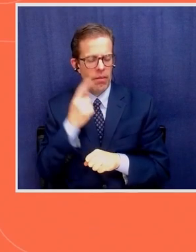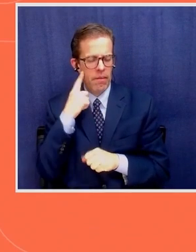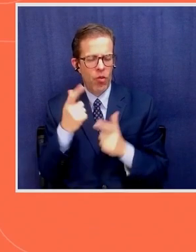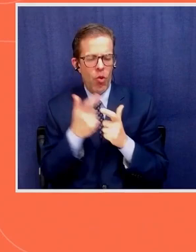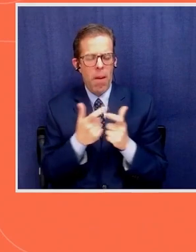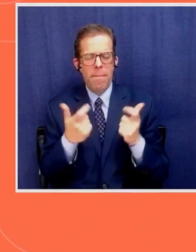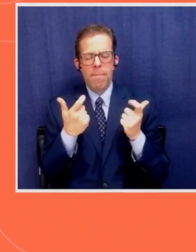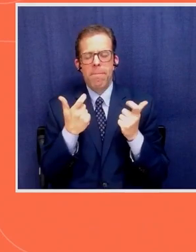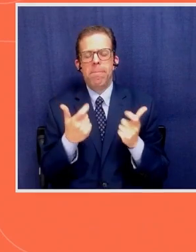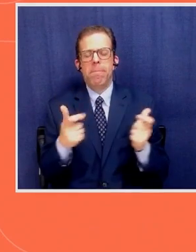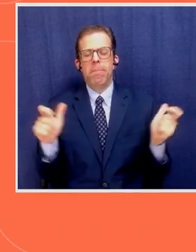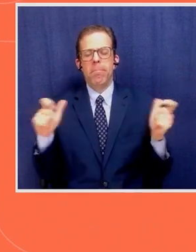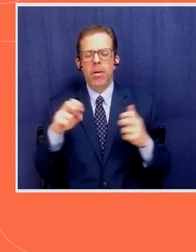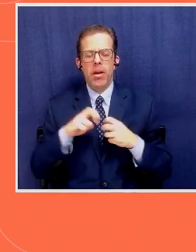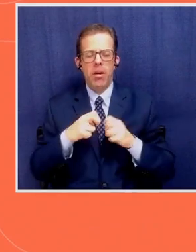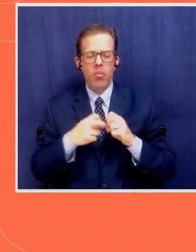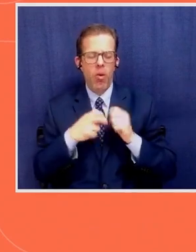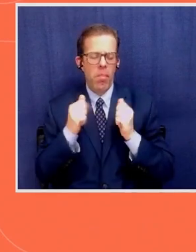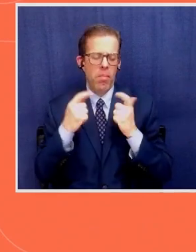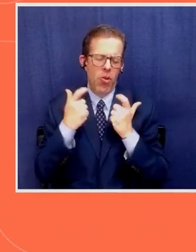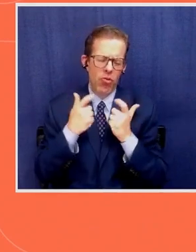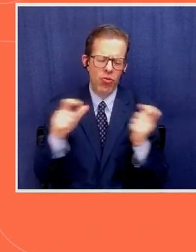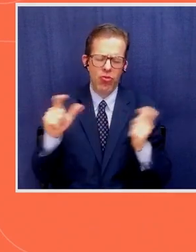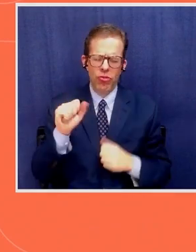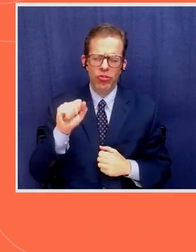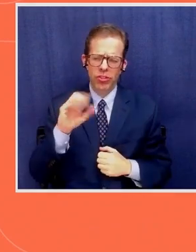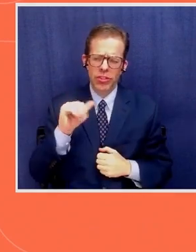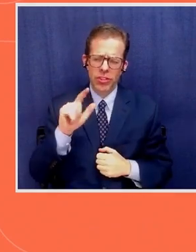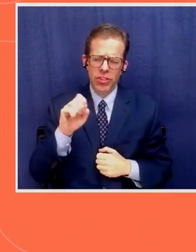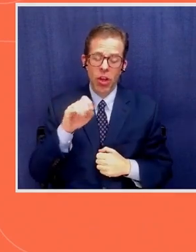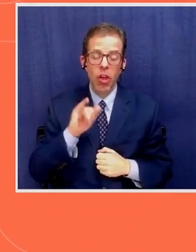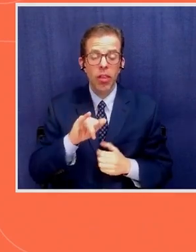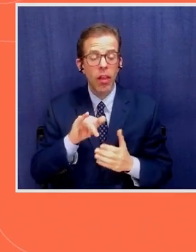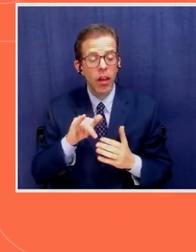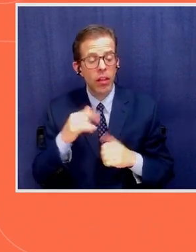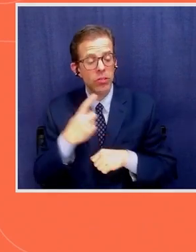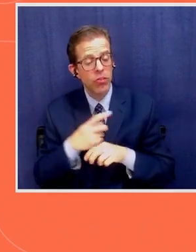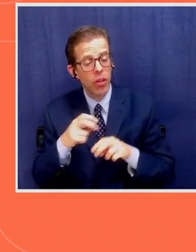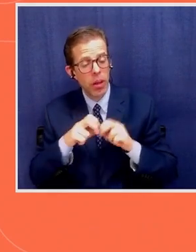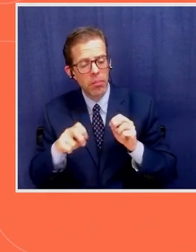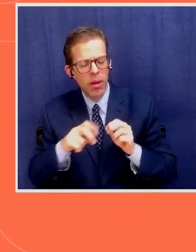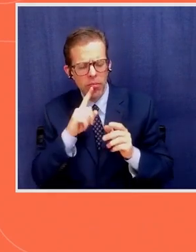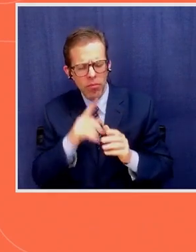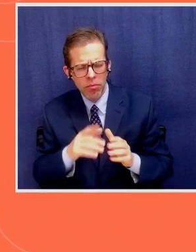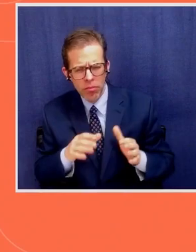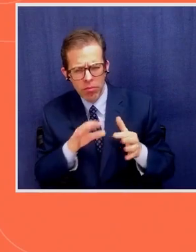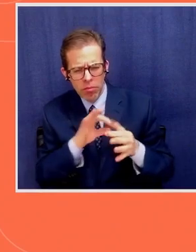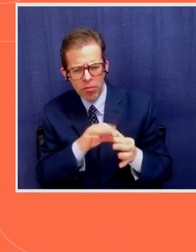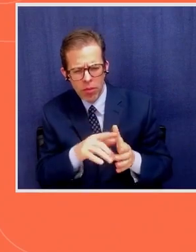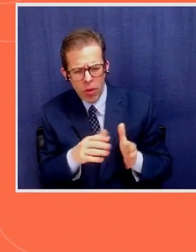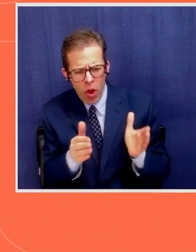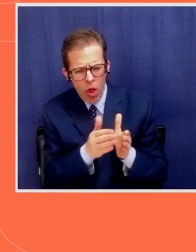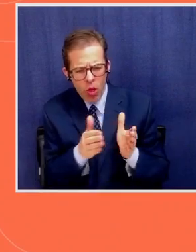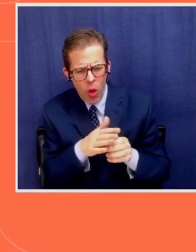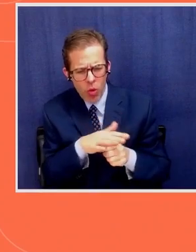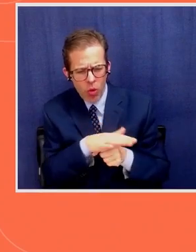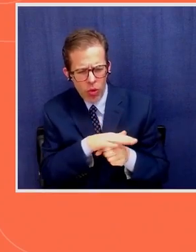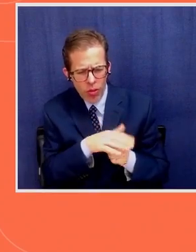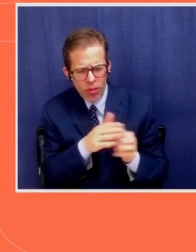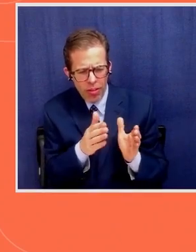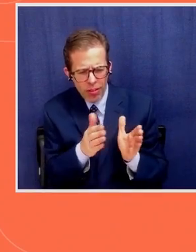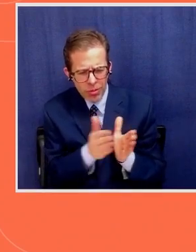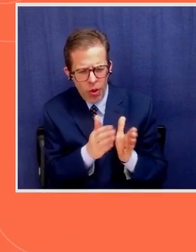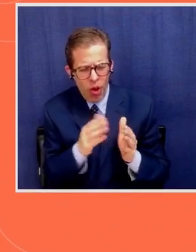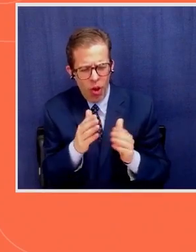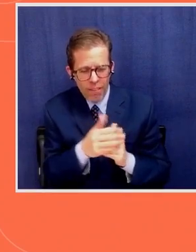scale. So today's panel is really about what we can do with local fishing communities and projects, but we also have to look holistically and